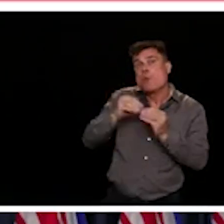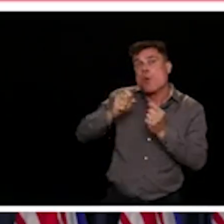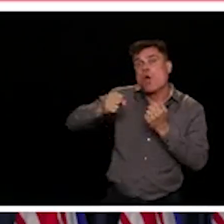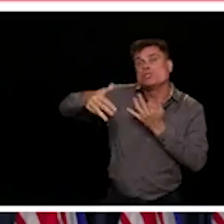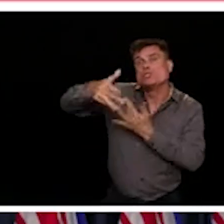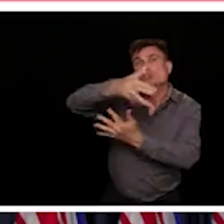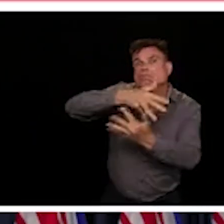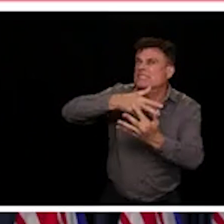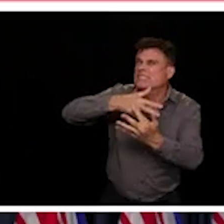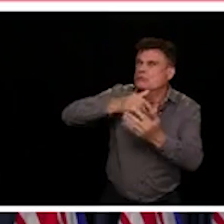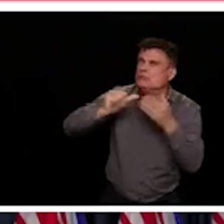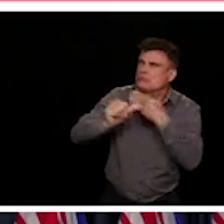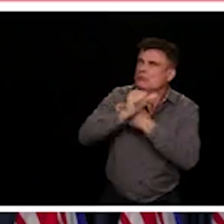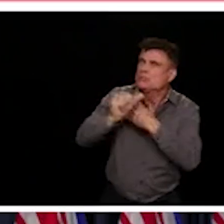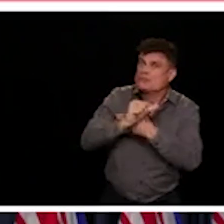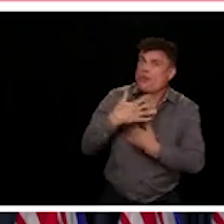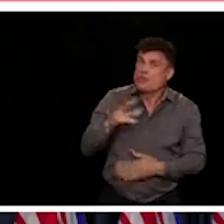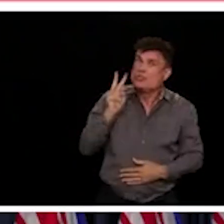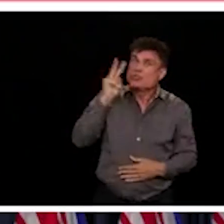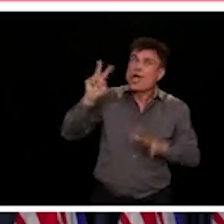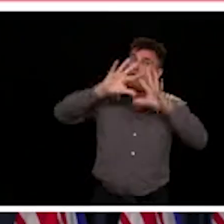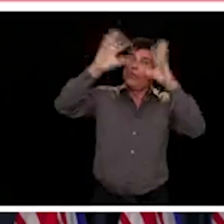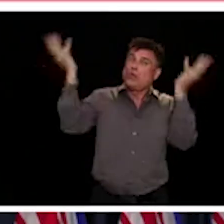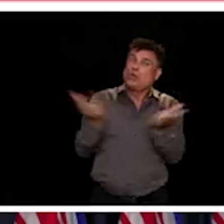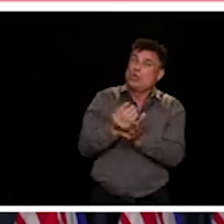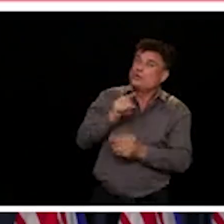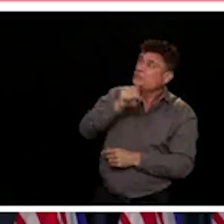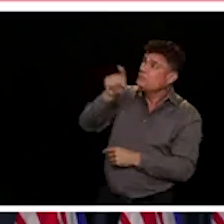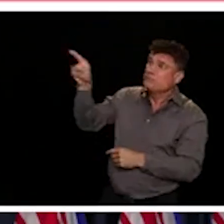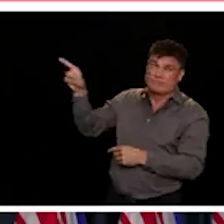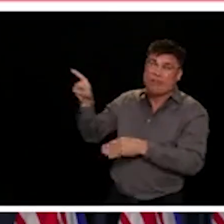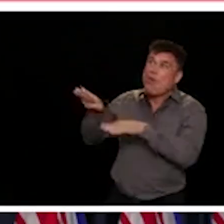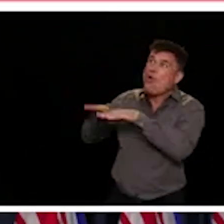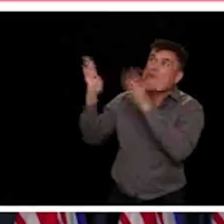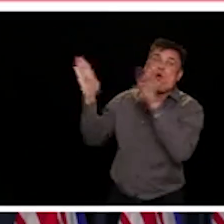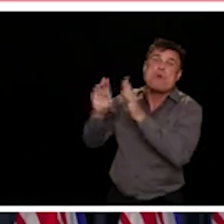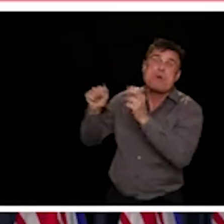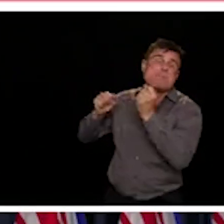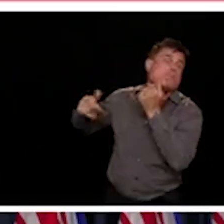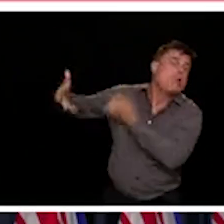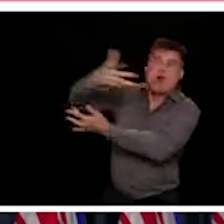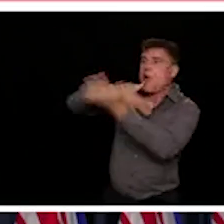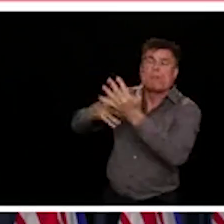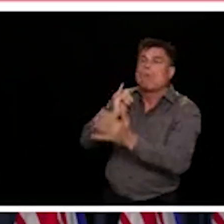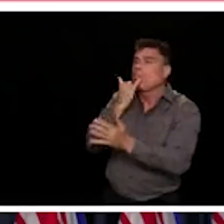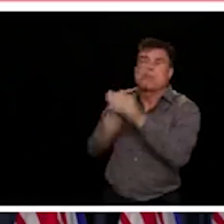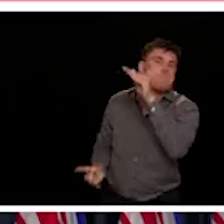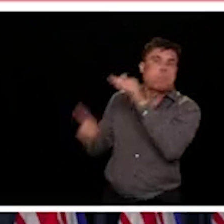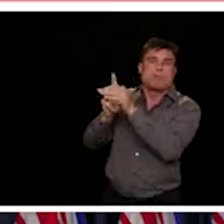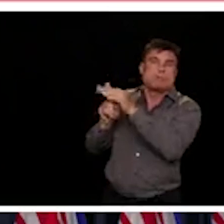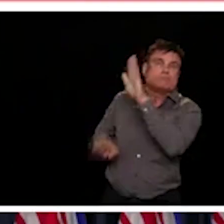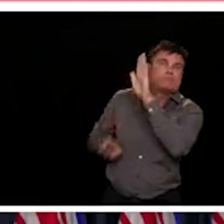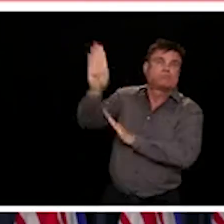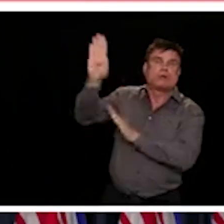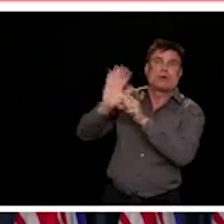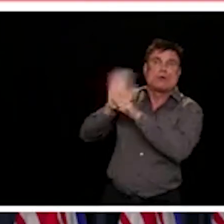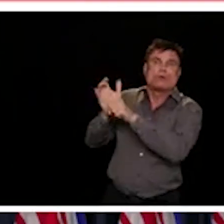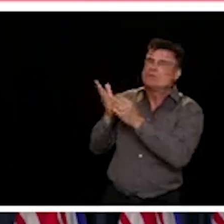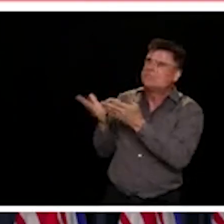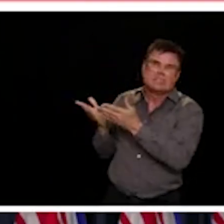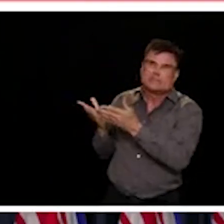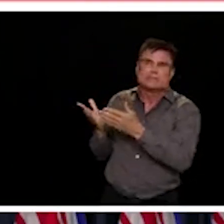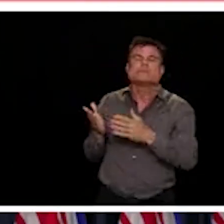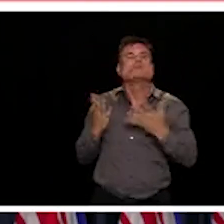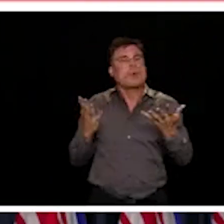all know what we must do. The foundations of our safety are clear. Always stay home if you are ill. Always